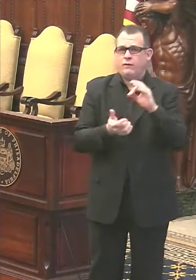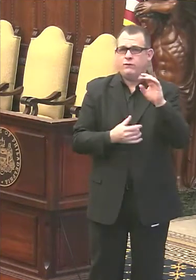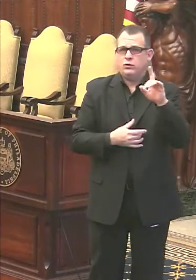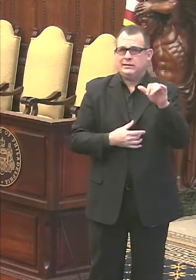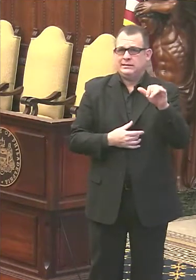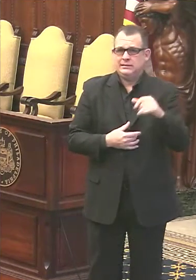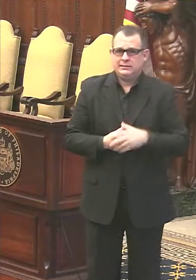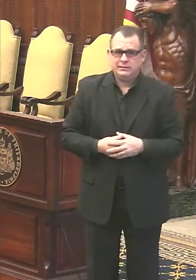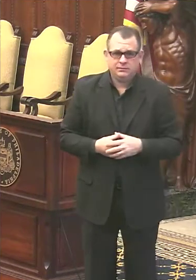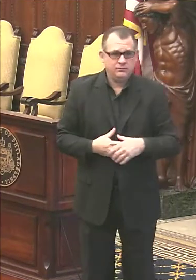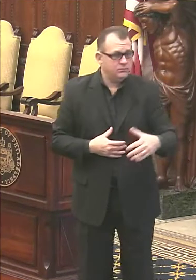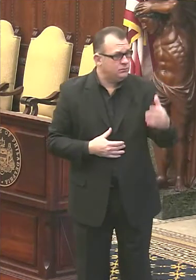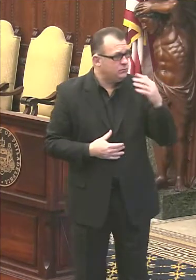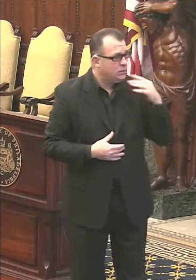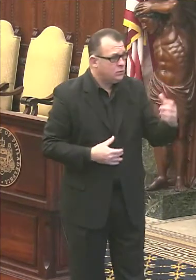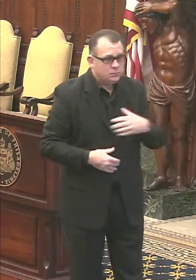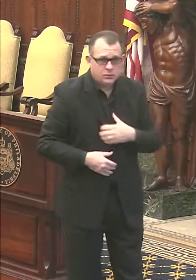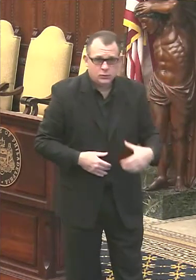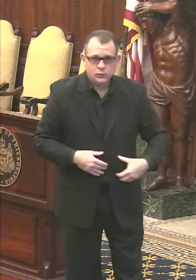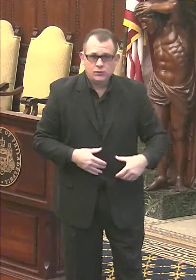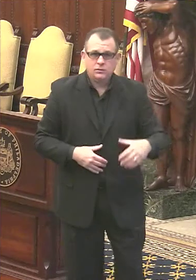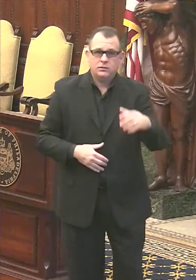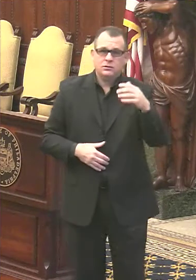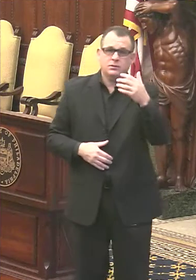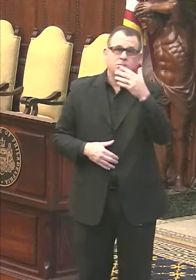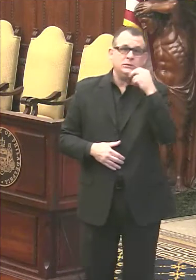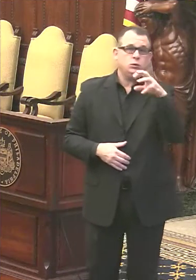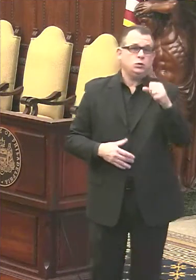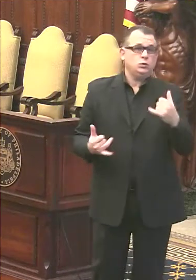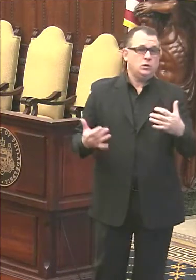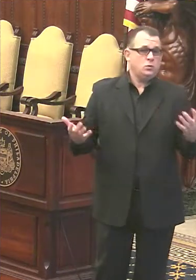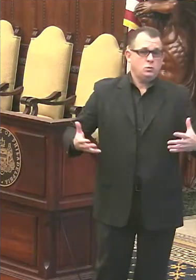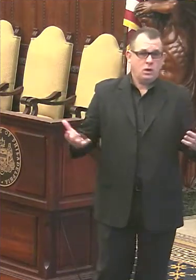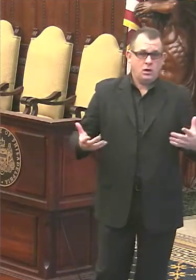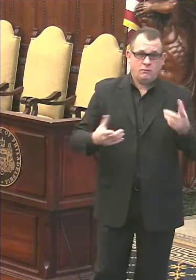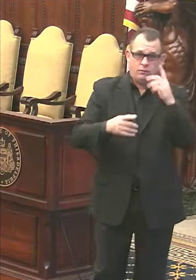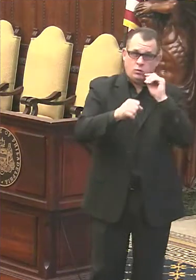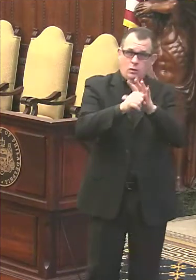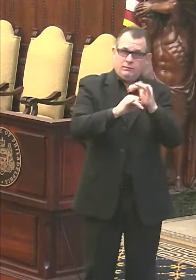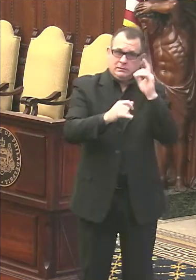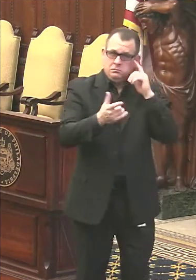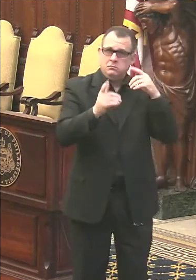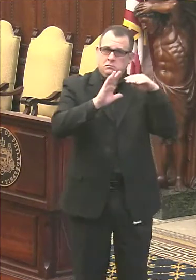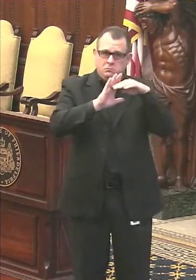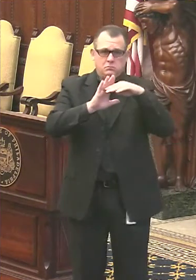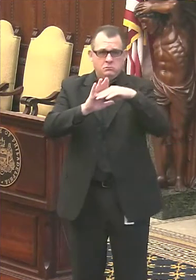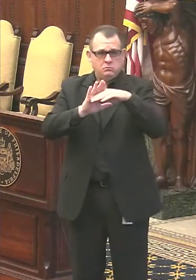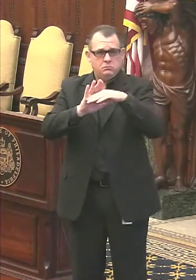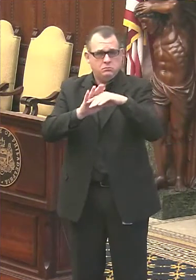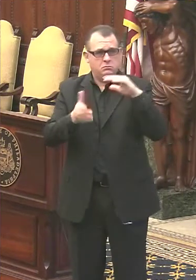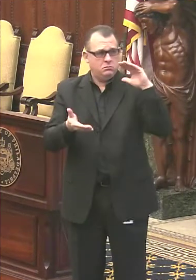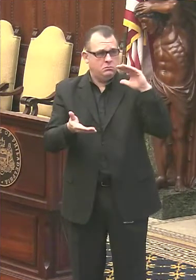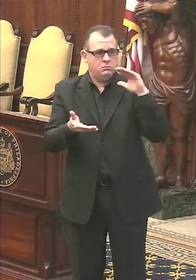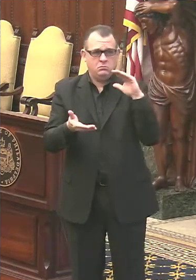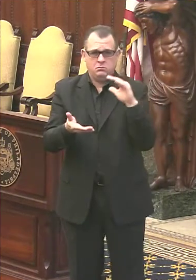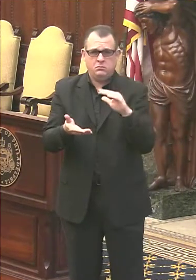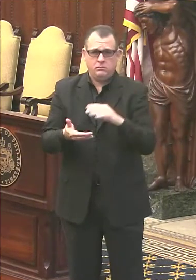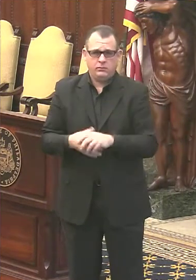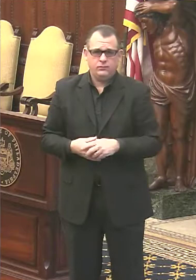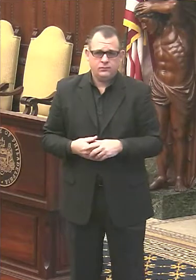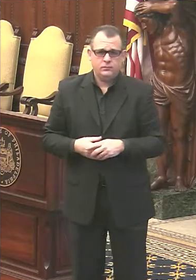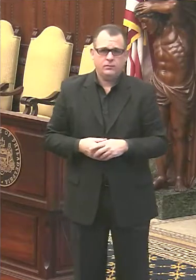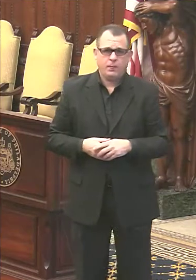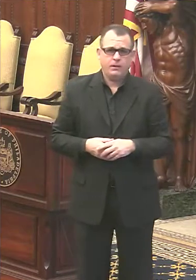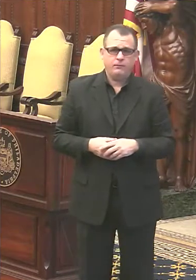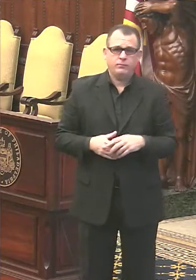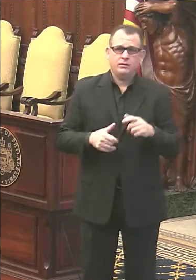Thank you very much, Mayor. I have better news today. Our COVID case counts are falling. I'll update you on that and update you on our vaccination effort.